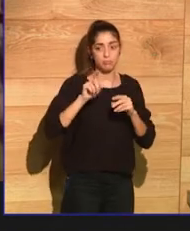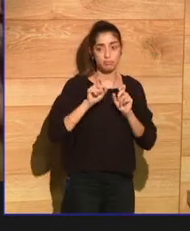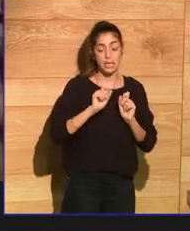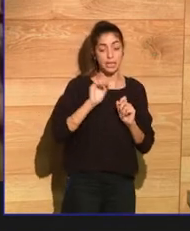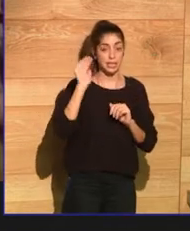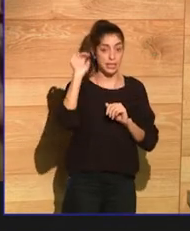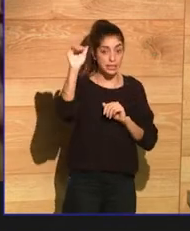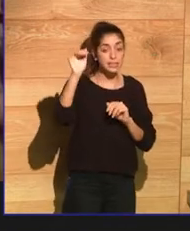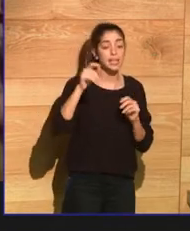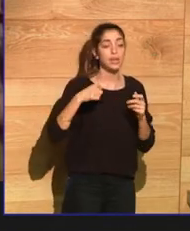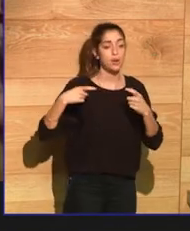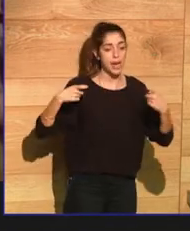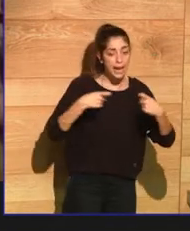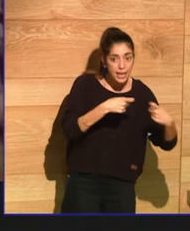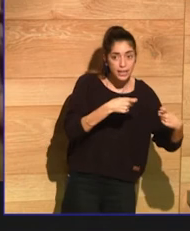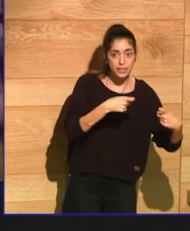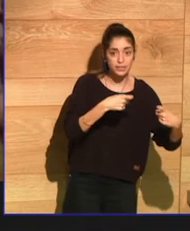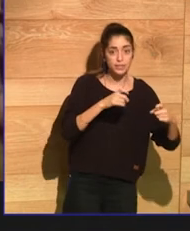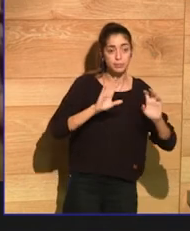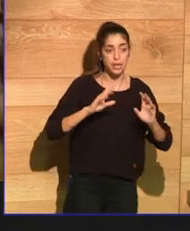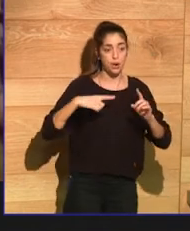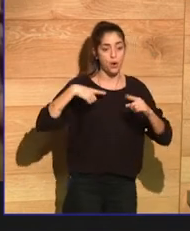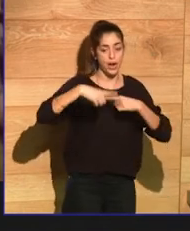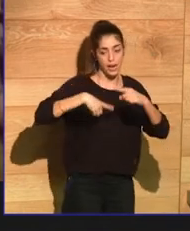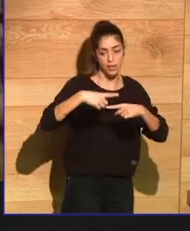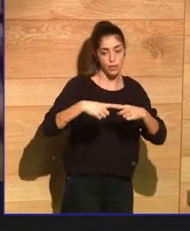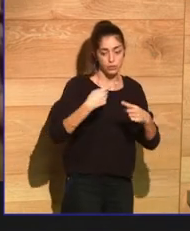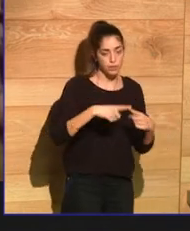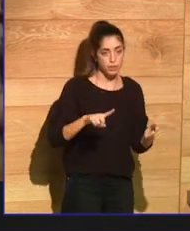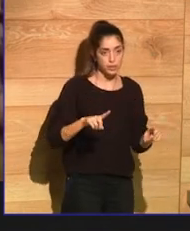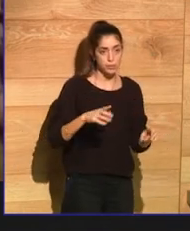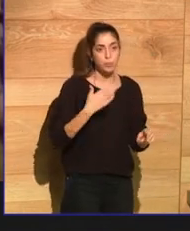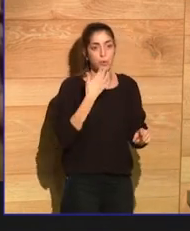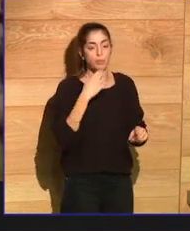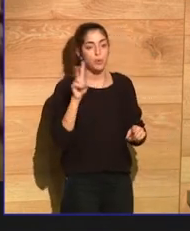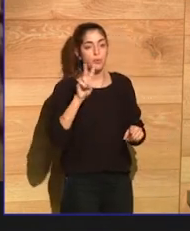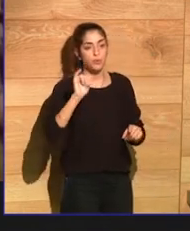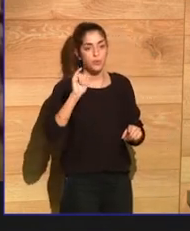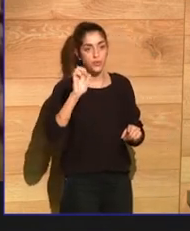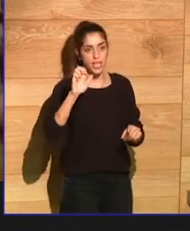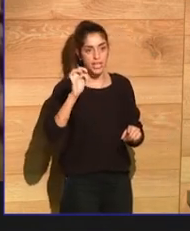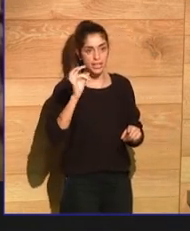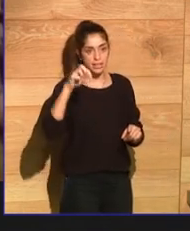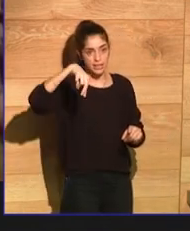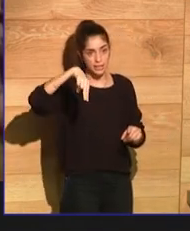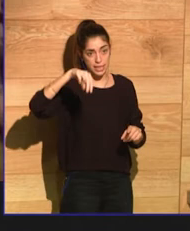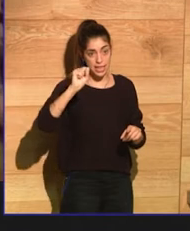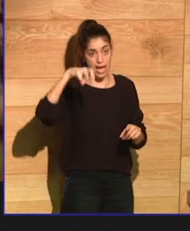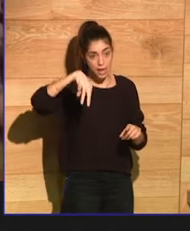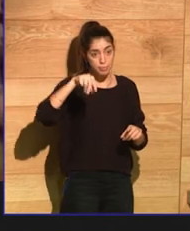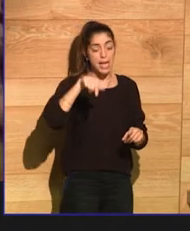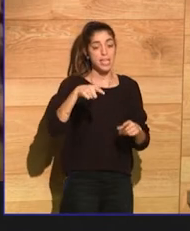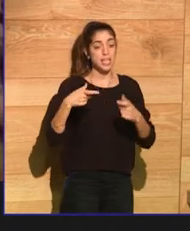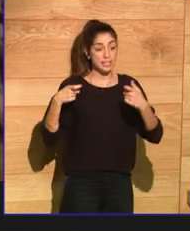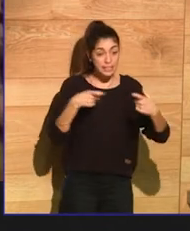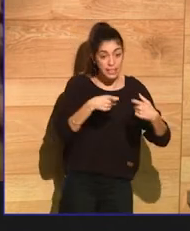a way, instead of having Vietnam be the place of war, our cities are currently the place of war. And it's from those